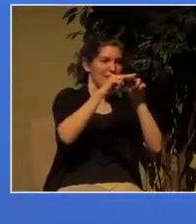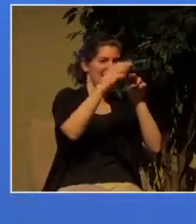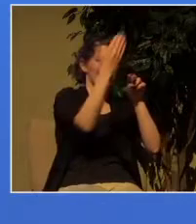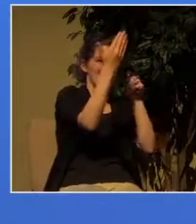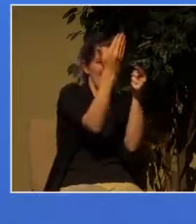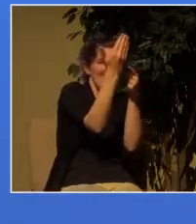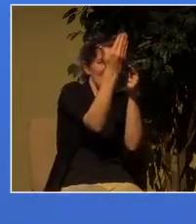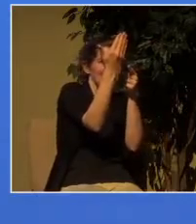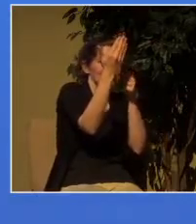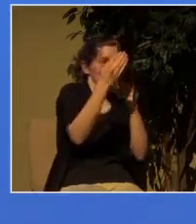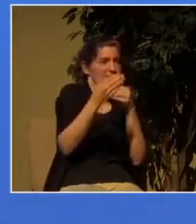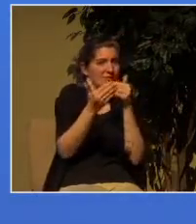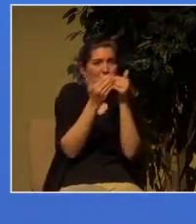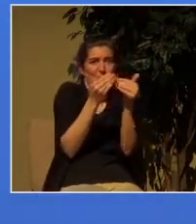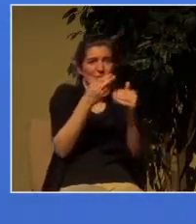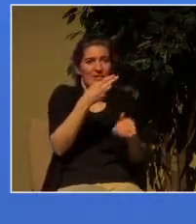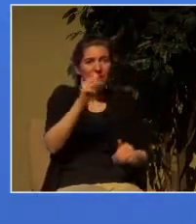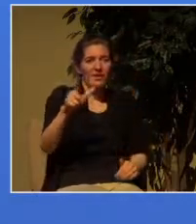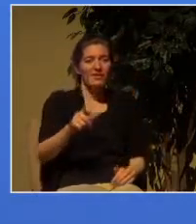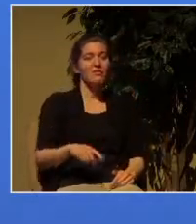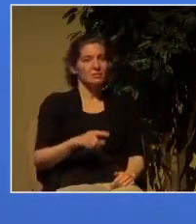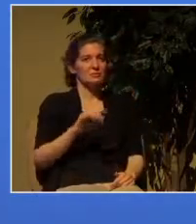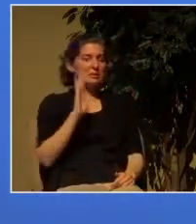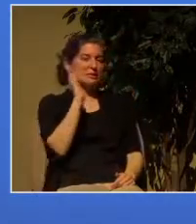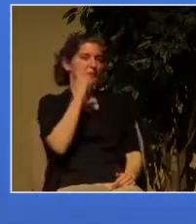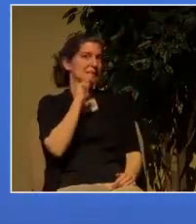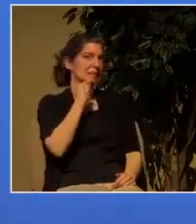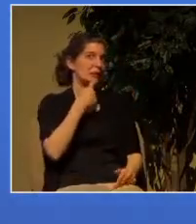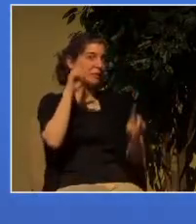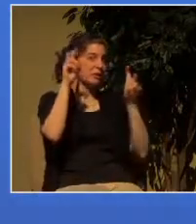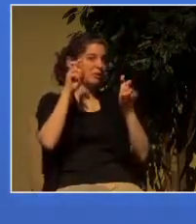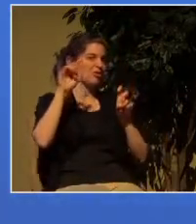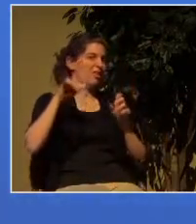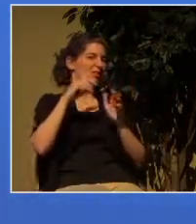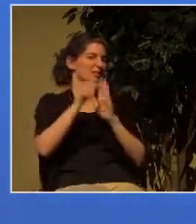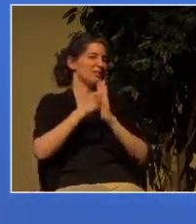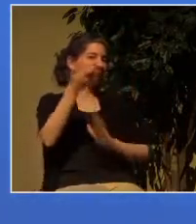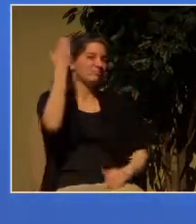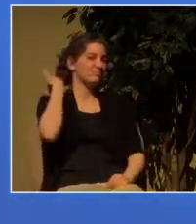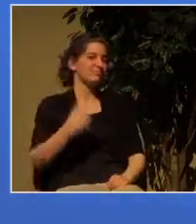it's interesting just for your information that